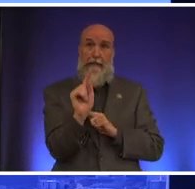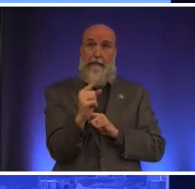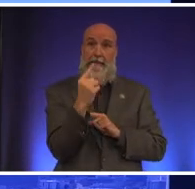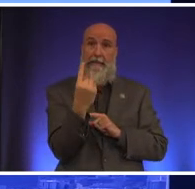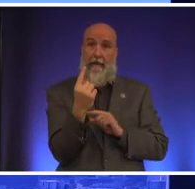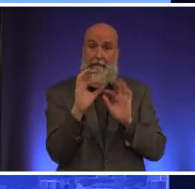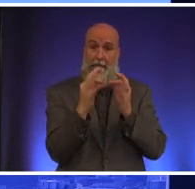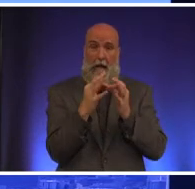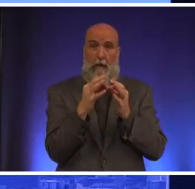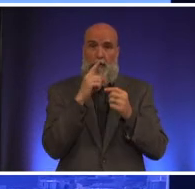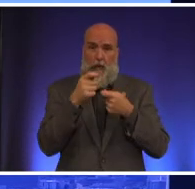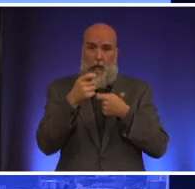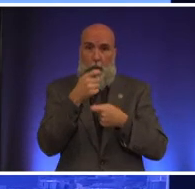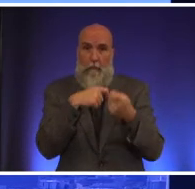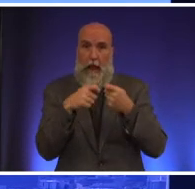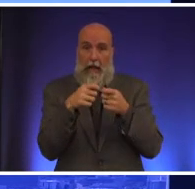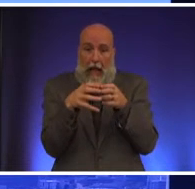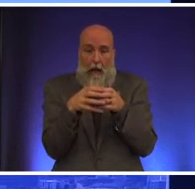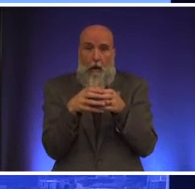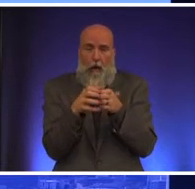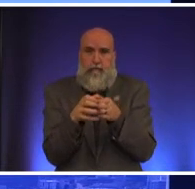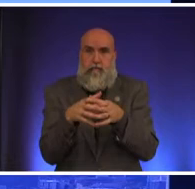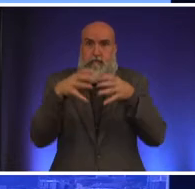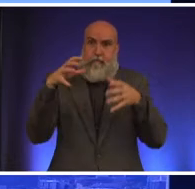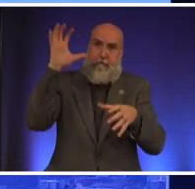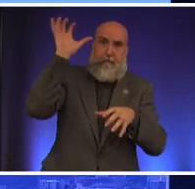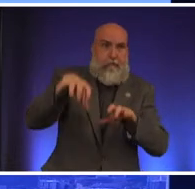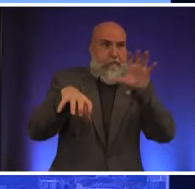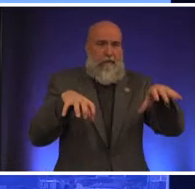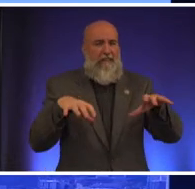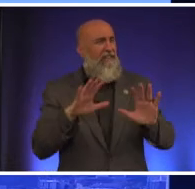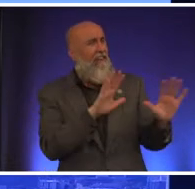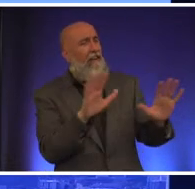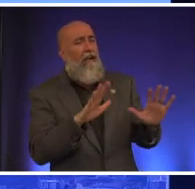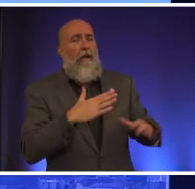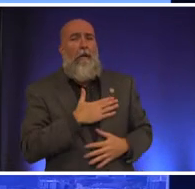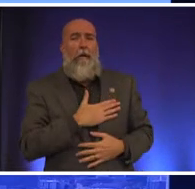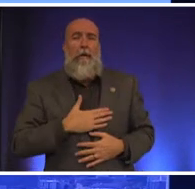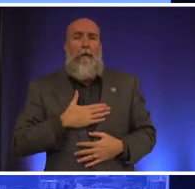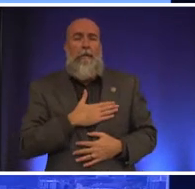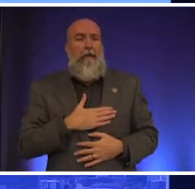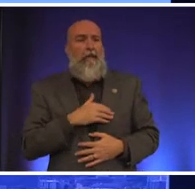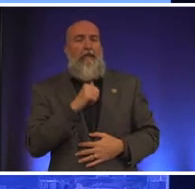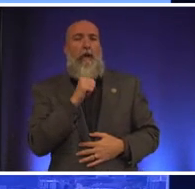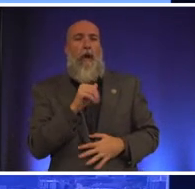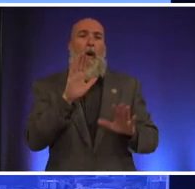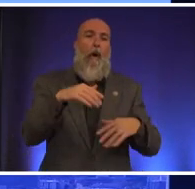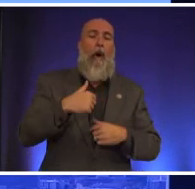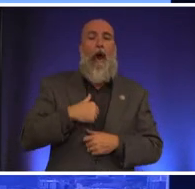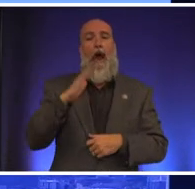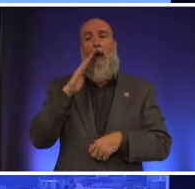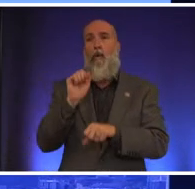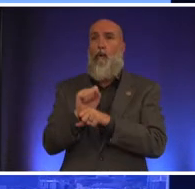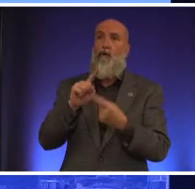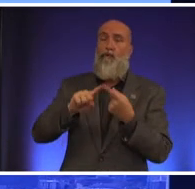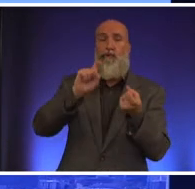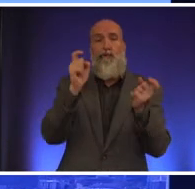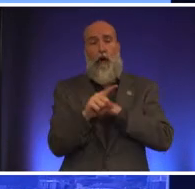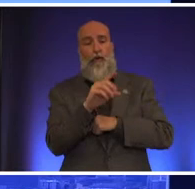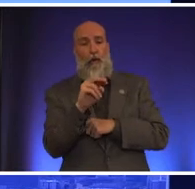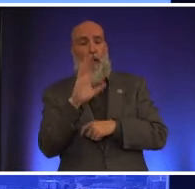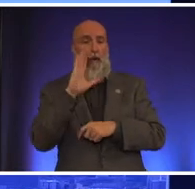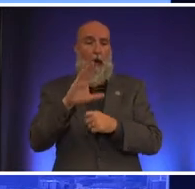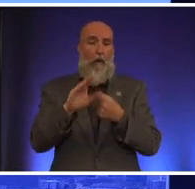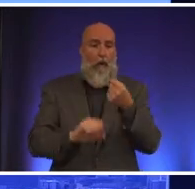replacement of small houses with mcmansions david says please don't give the simple answer of i will work to change zoning that yields